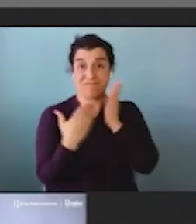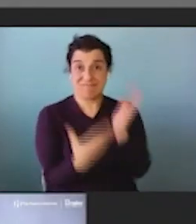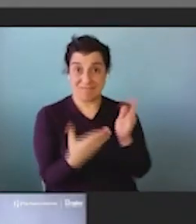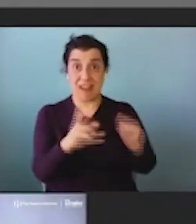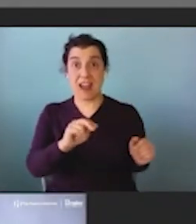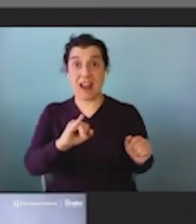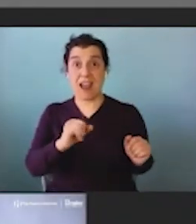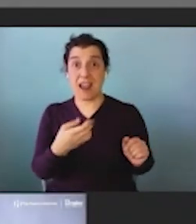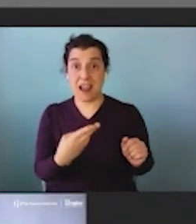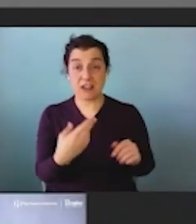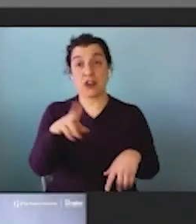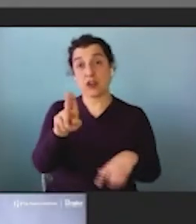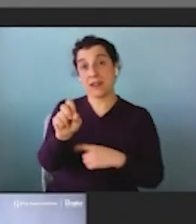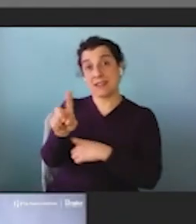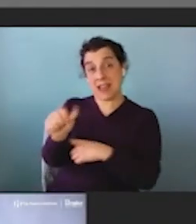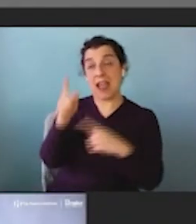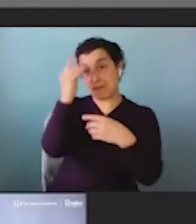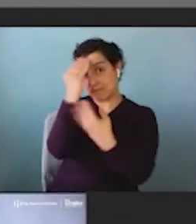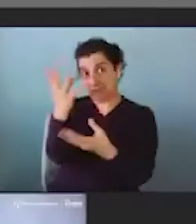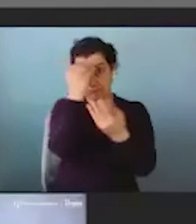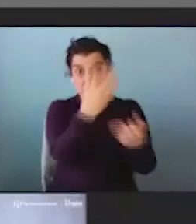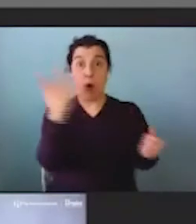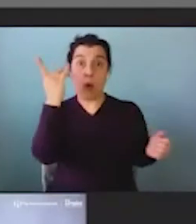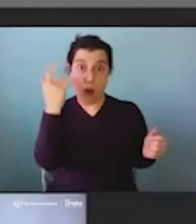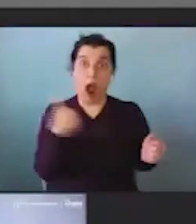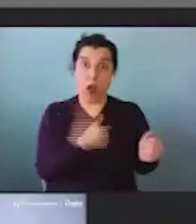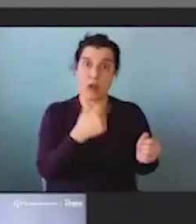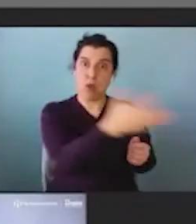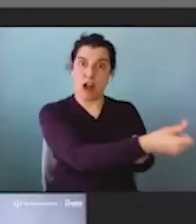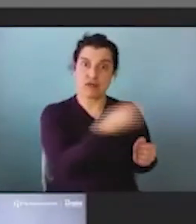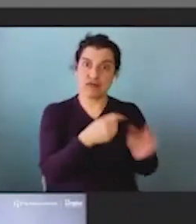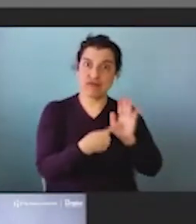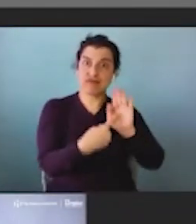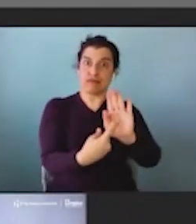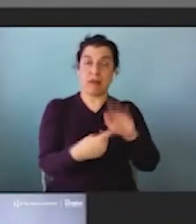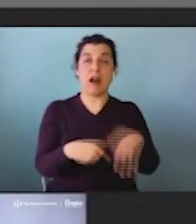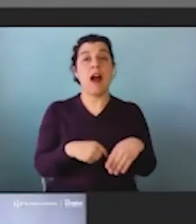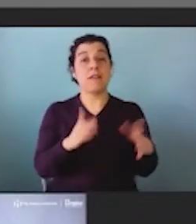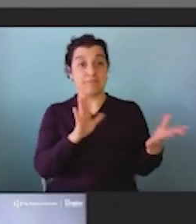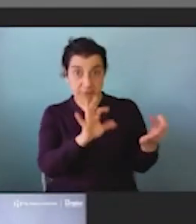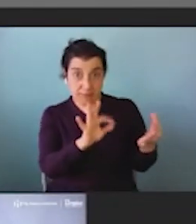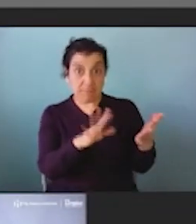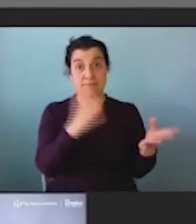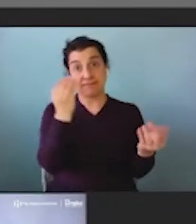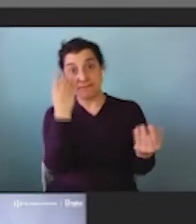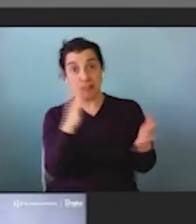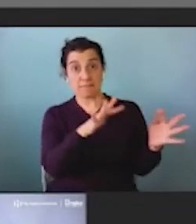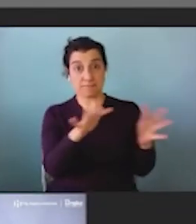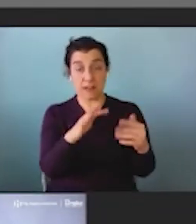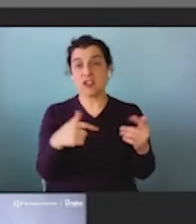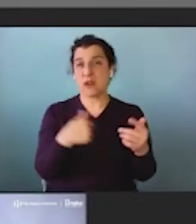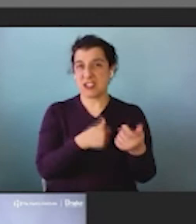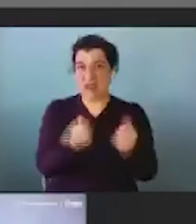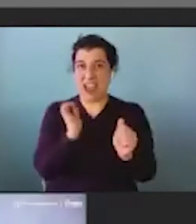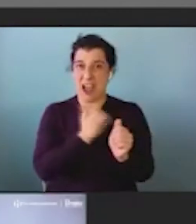USDA agencies on what we were doing, why we were doing it, ask for their input and feedback. And so we tried as best as we can